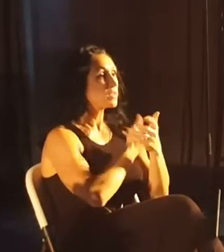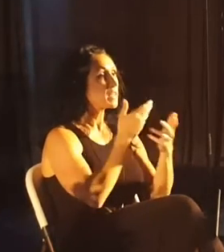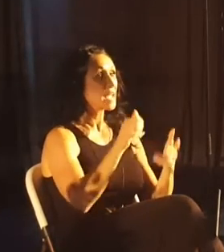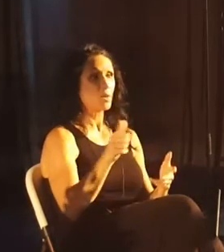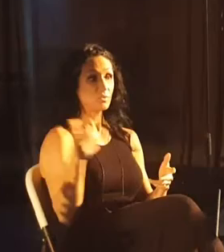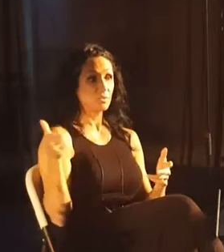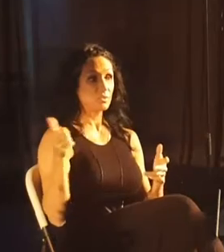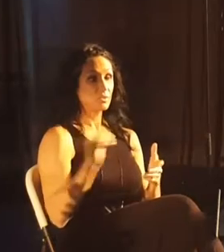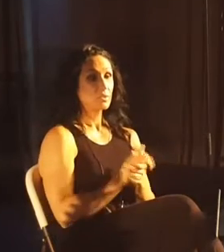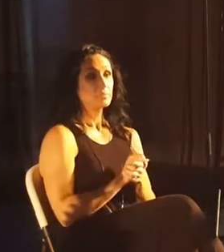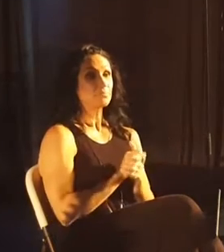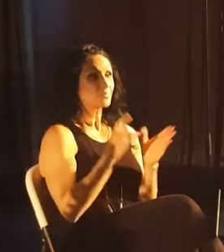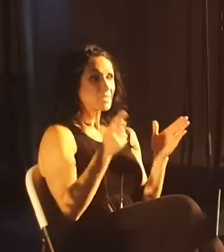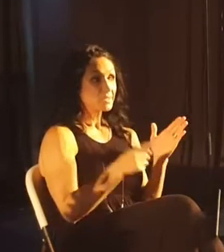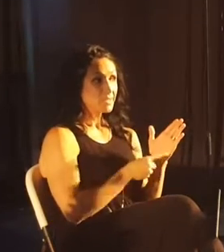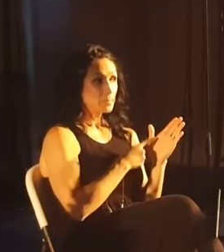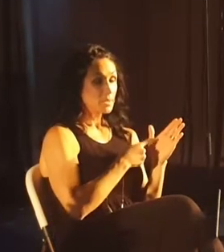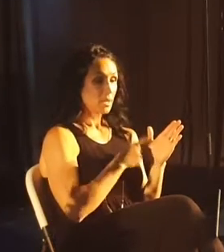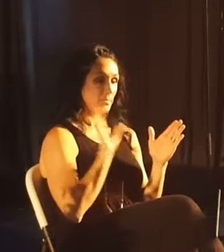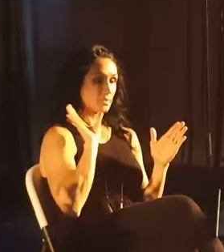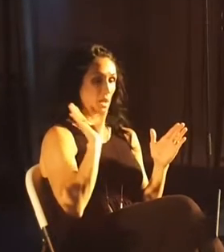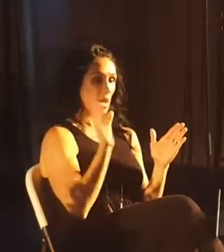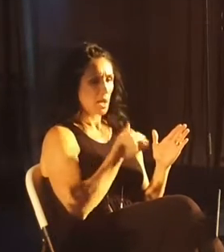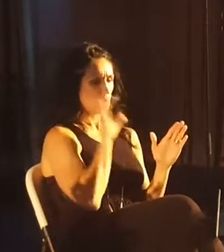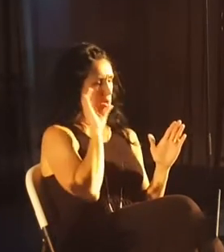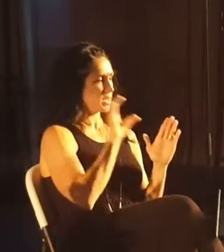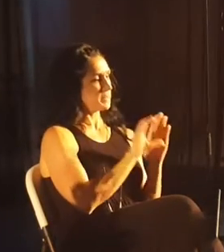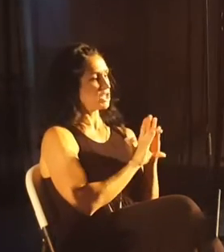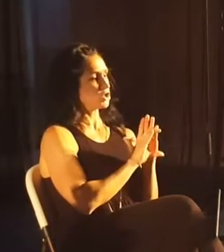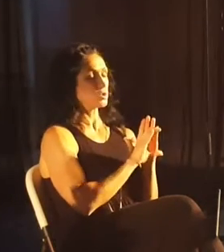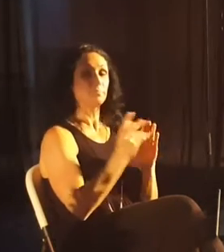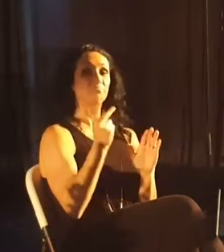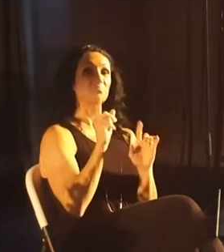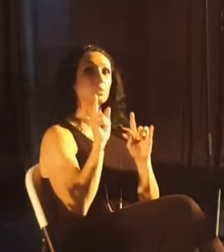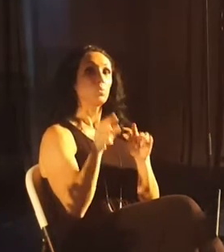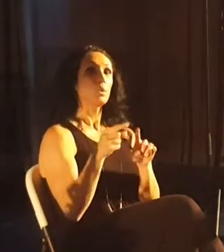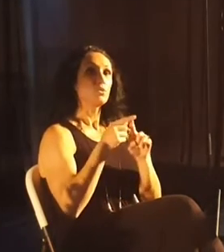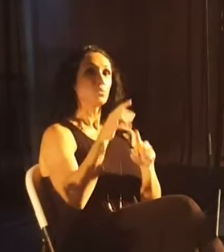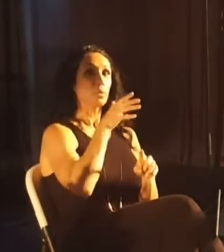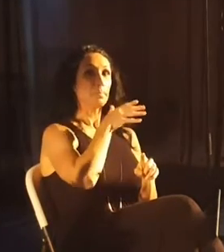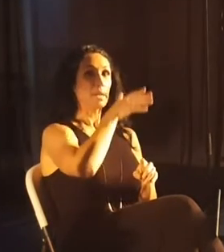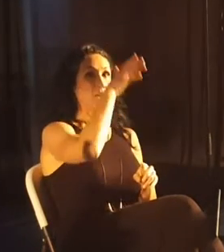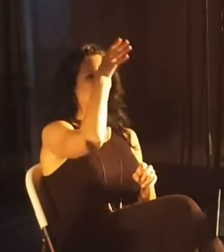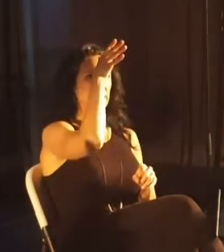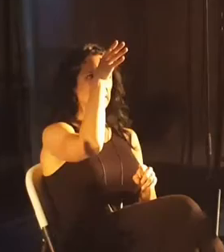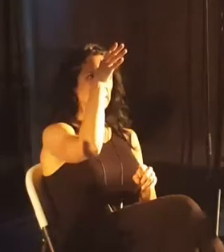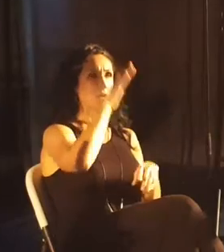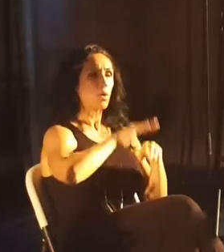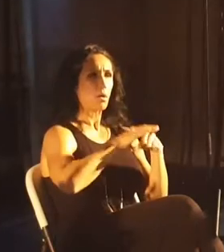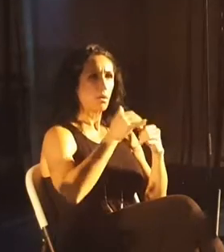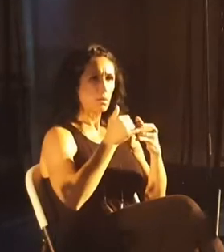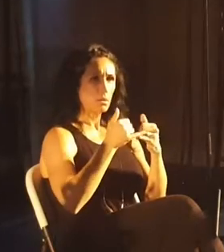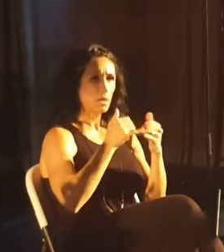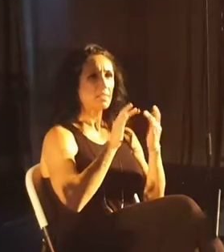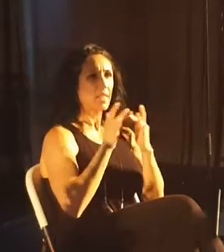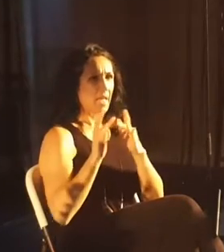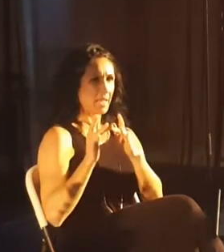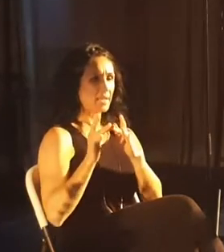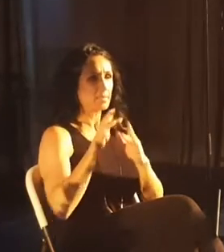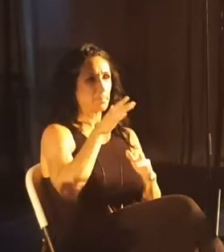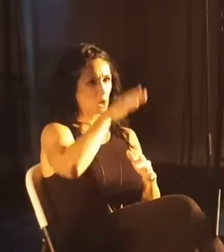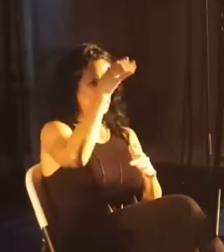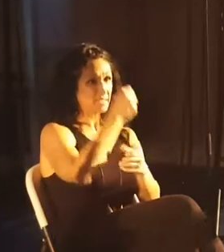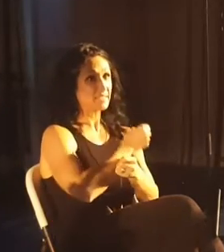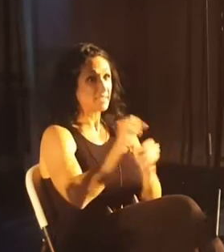Sometimes we put our image. We were at a parenting safety, an online parenting safety course this